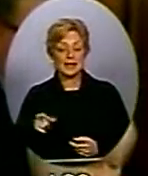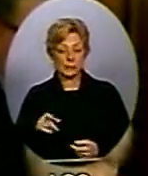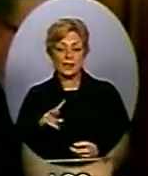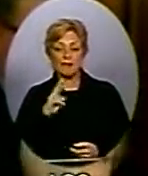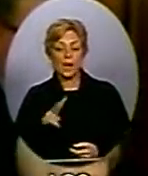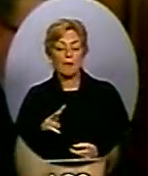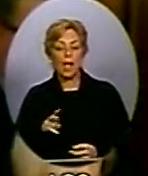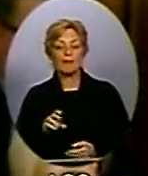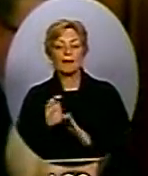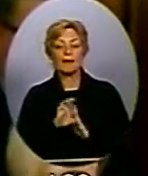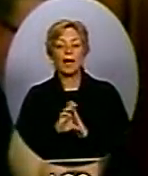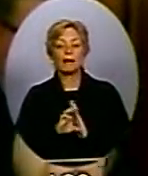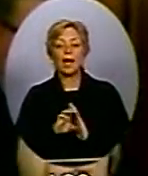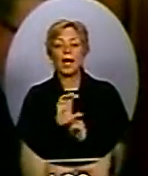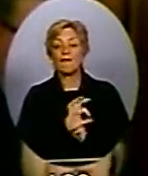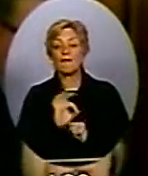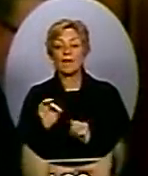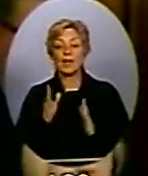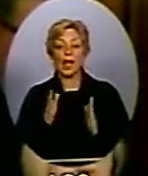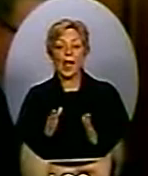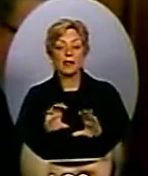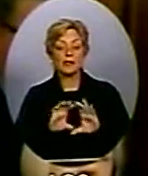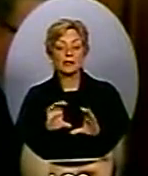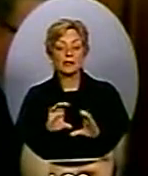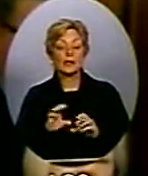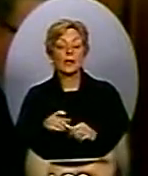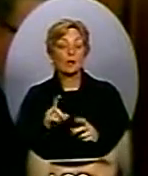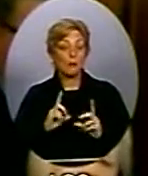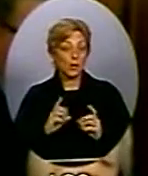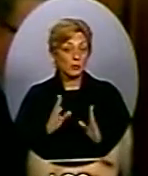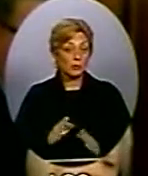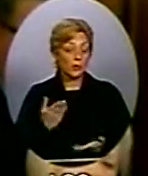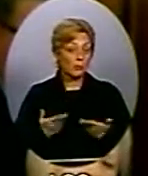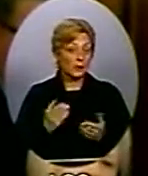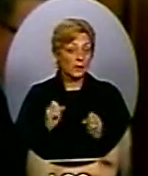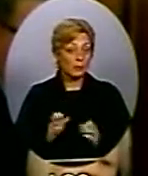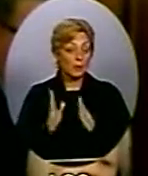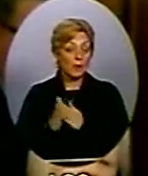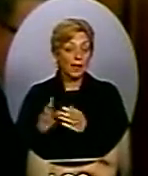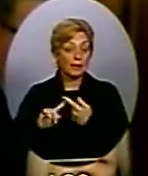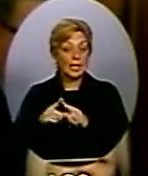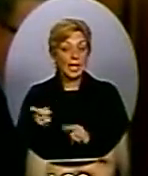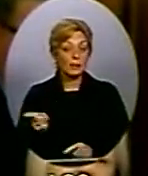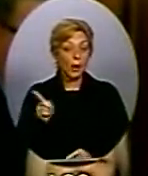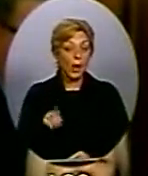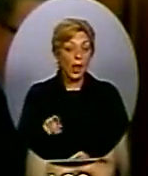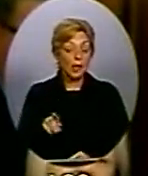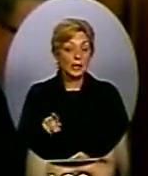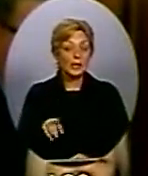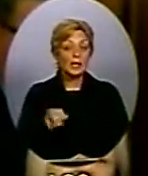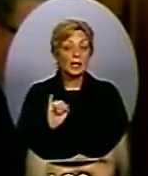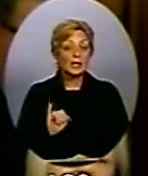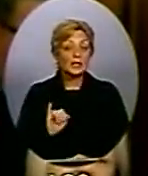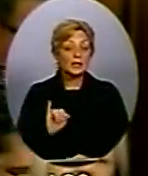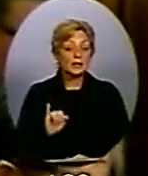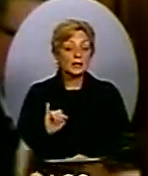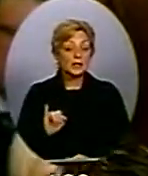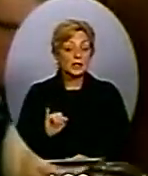look to his side and ask his colleague so that he can report to the House whether he's sitting next to a Federalist or not.